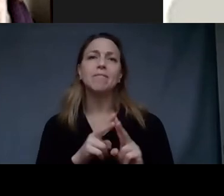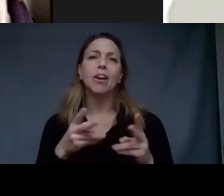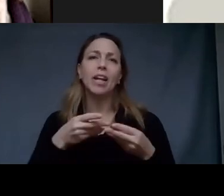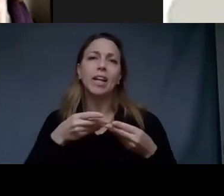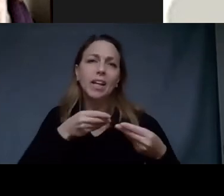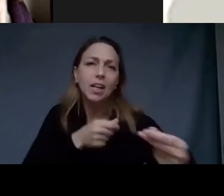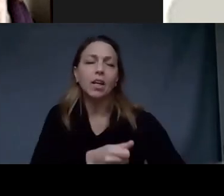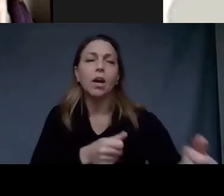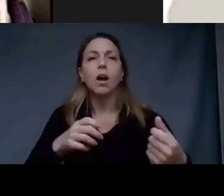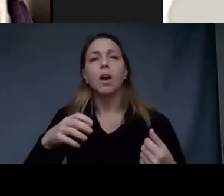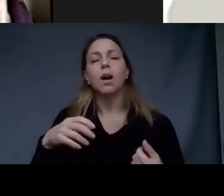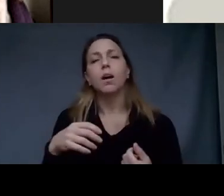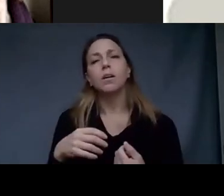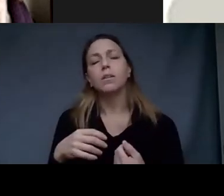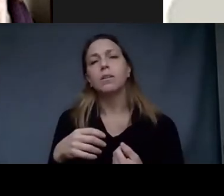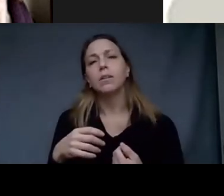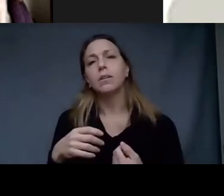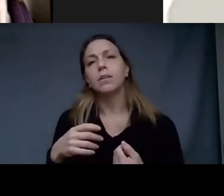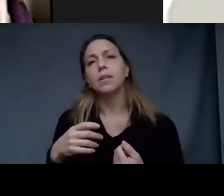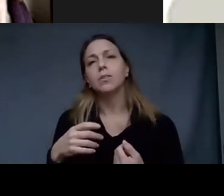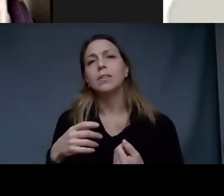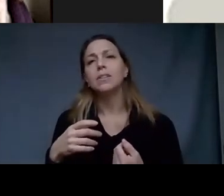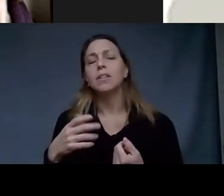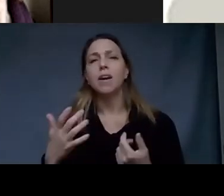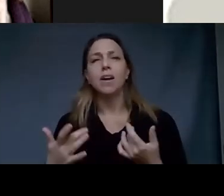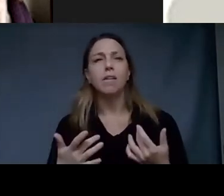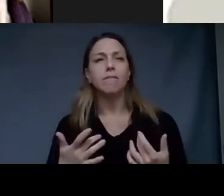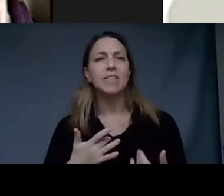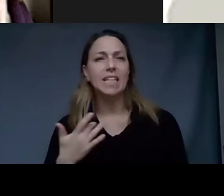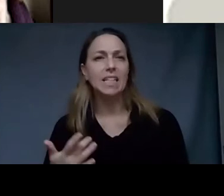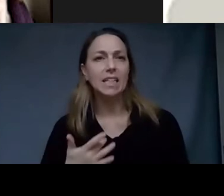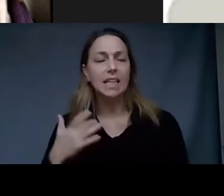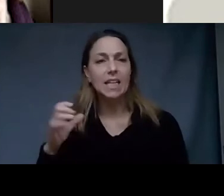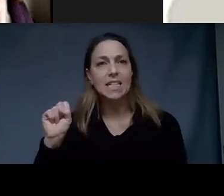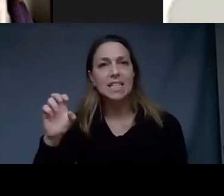is very sensual water is